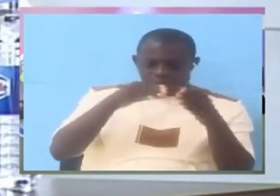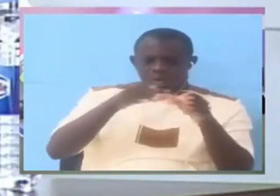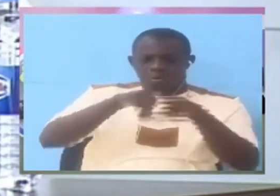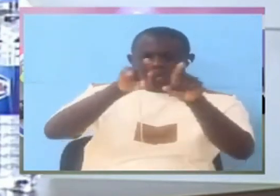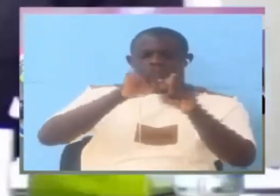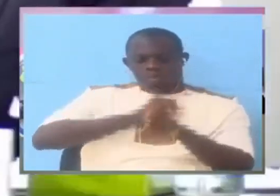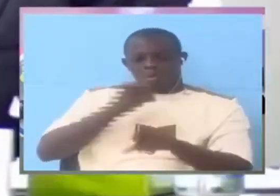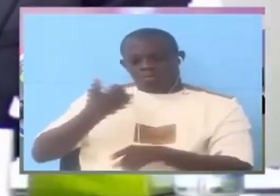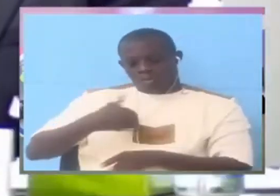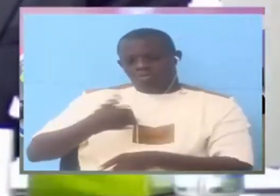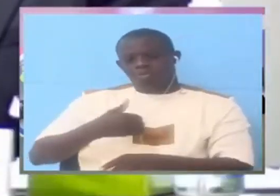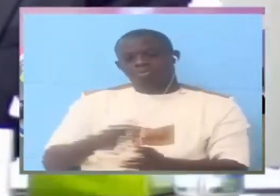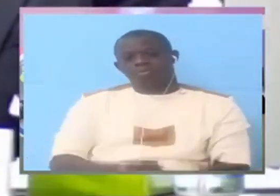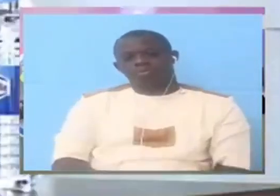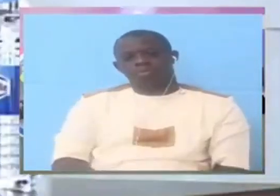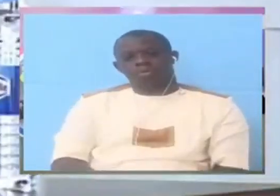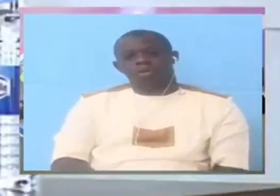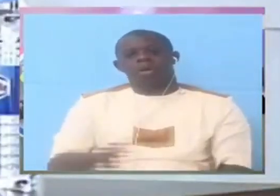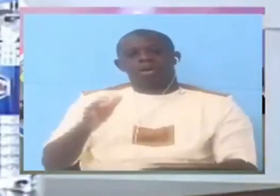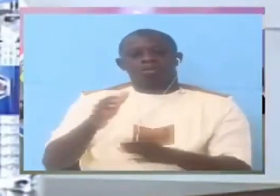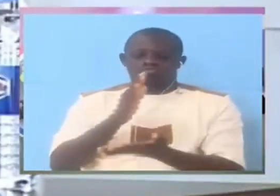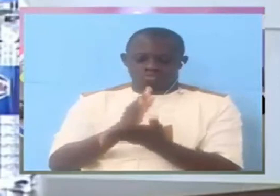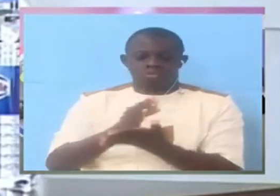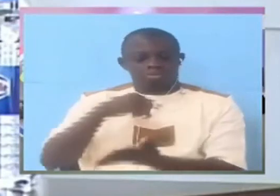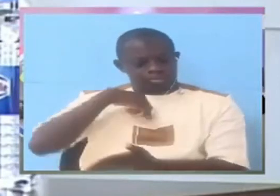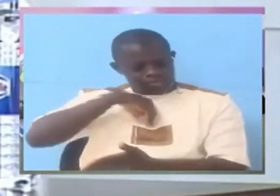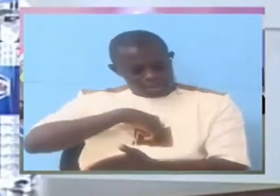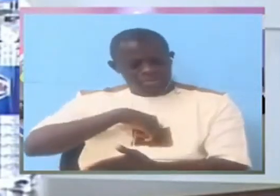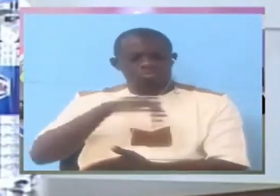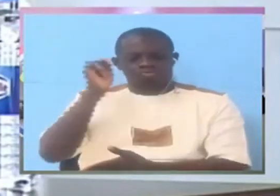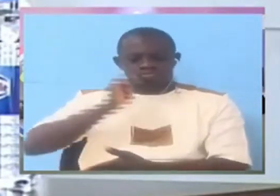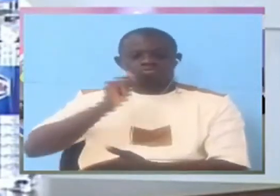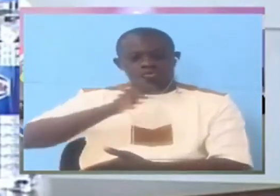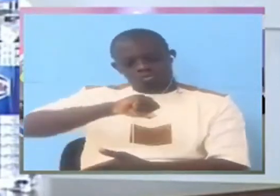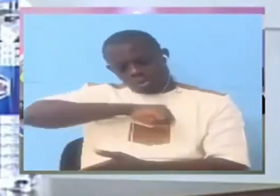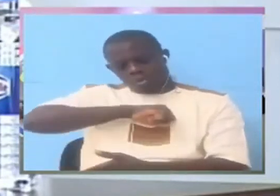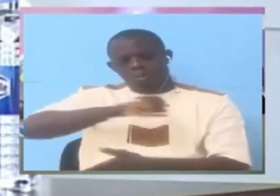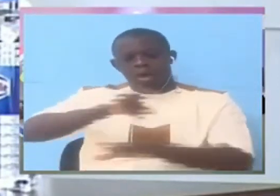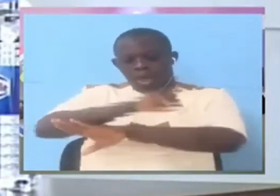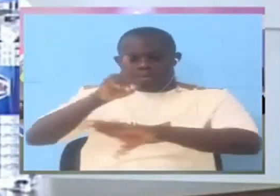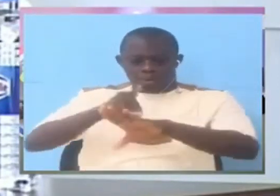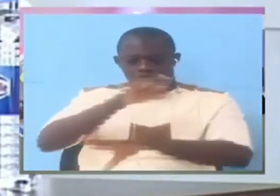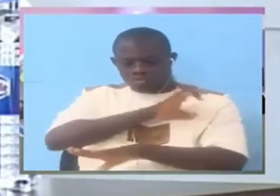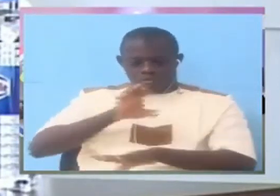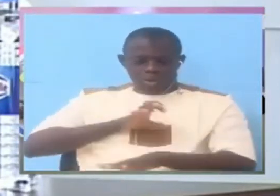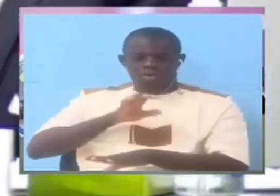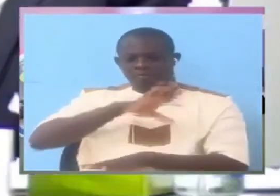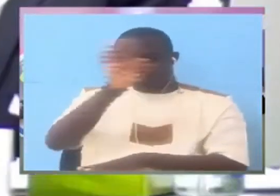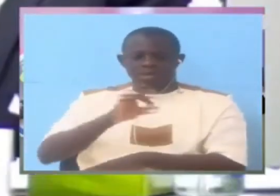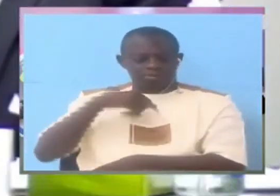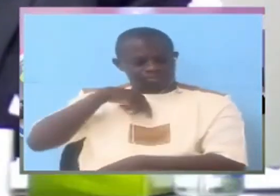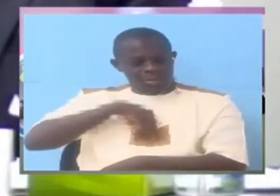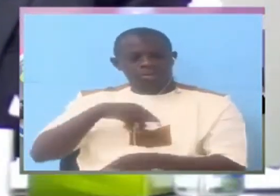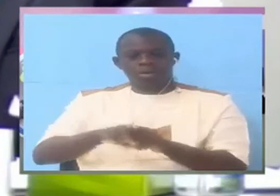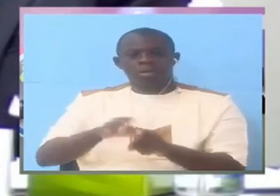But sad that they are using our premises It's very sad Don't you